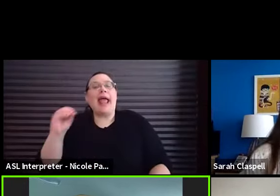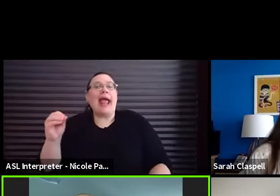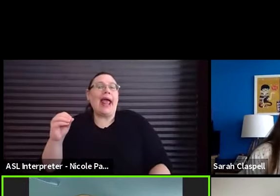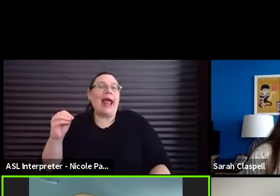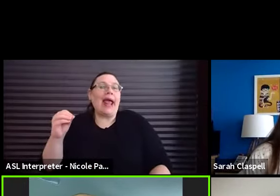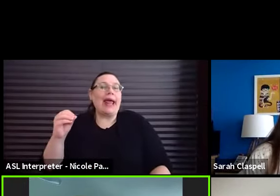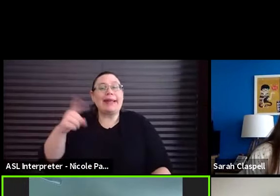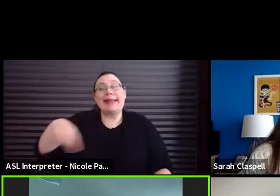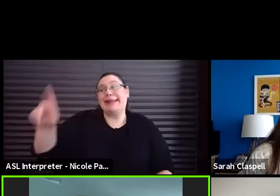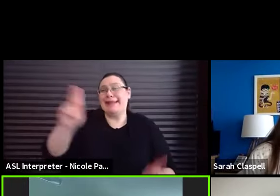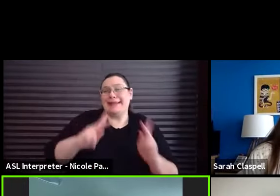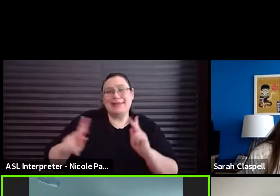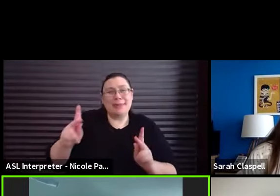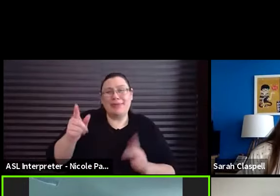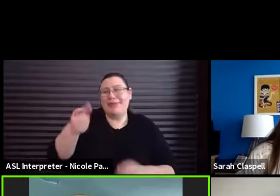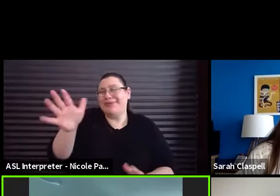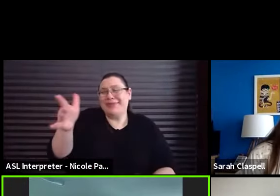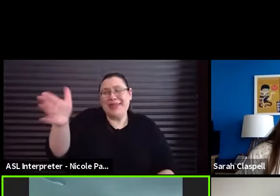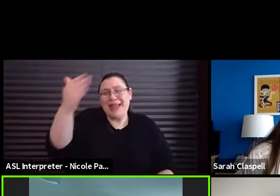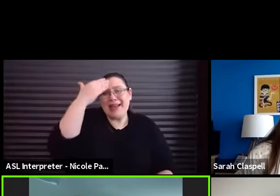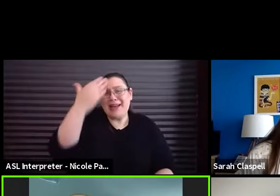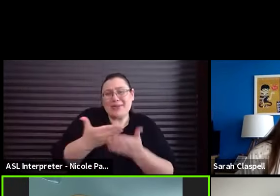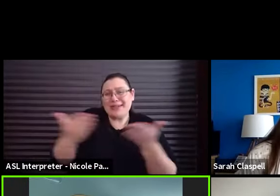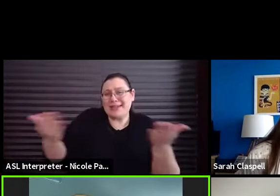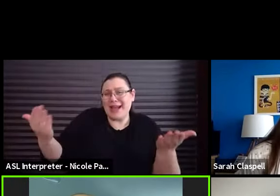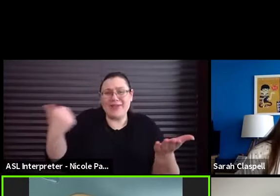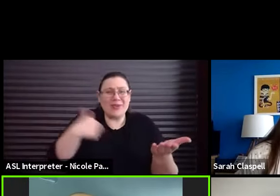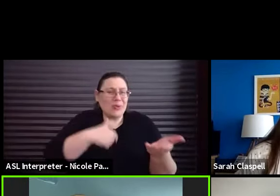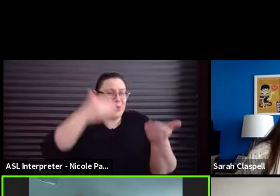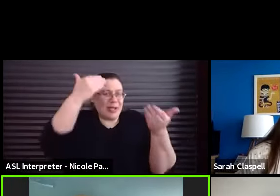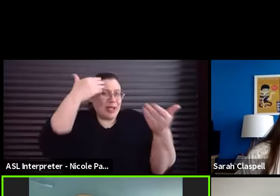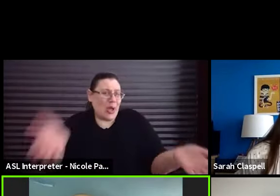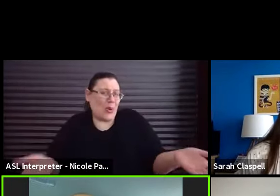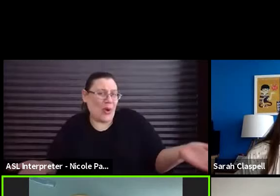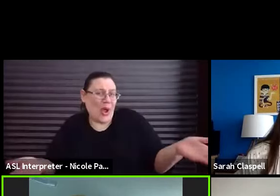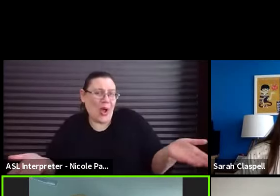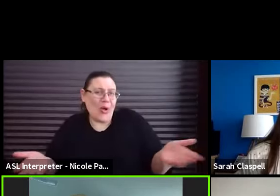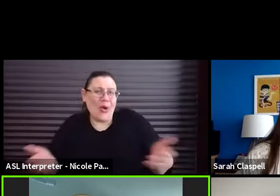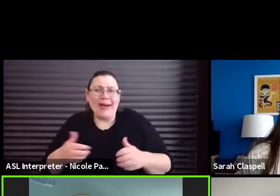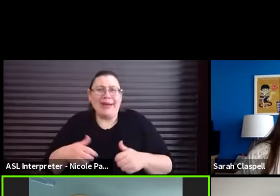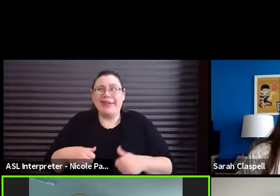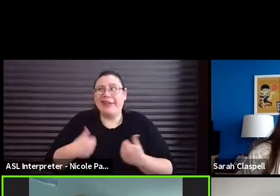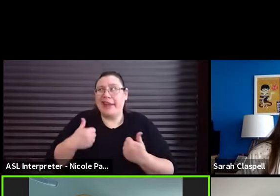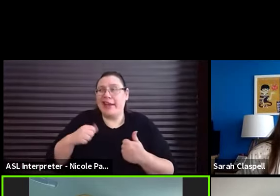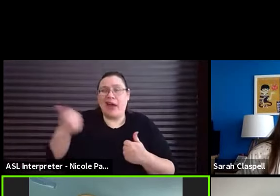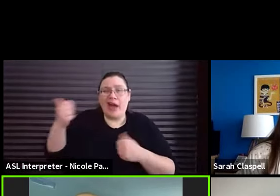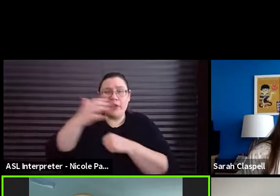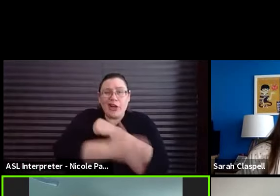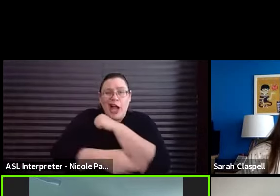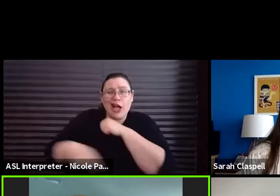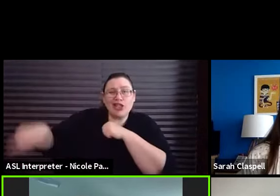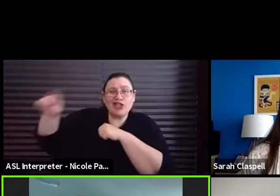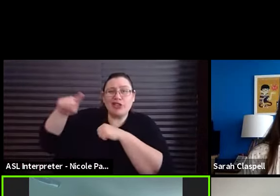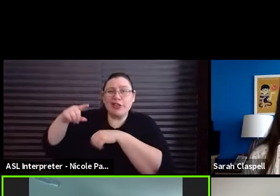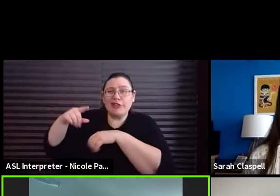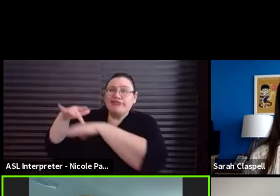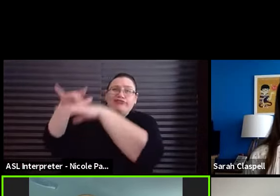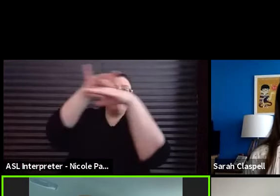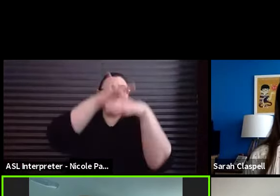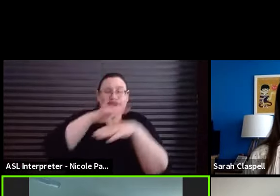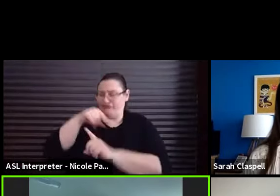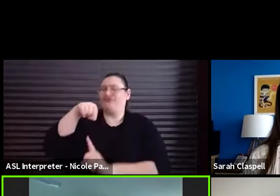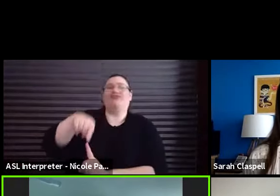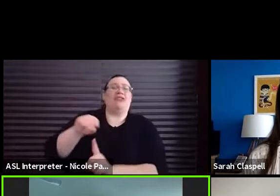they know stuff that we don't, you know, living in any other country. I've been around the world. And Australia is obviously